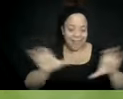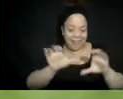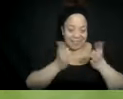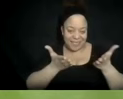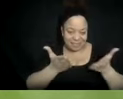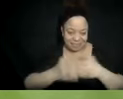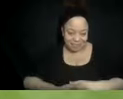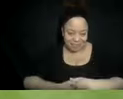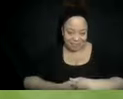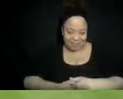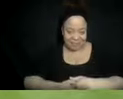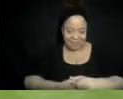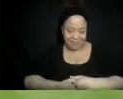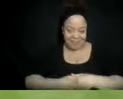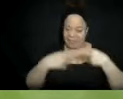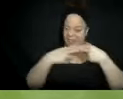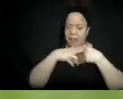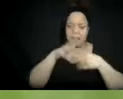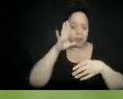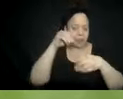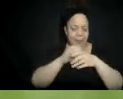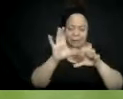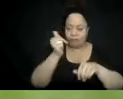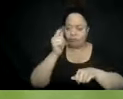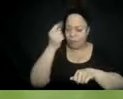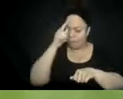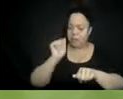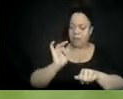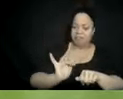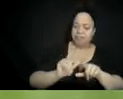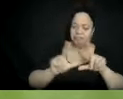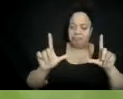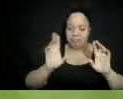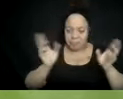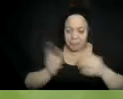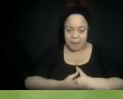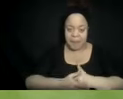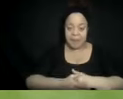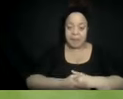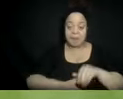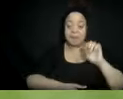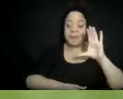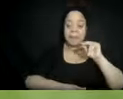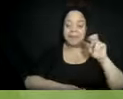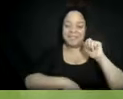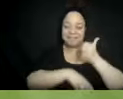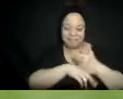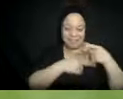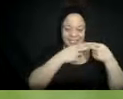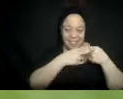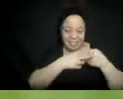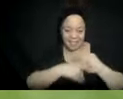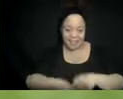Okay. Ebenay has the slides. So, uh, there's a non-exhausted timeline of criminalization of girls and young women.